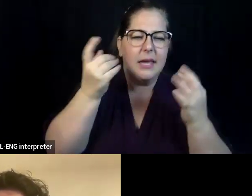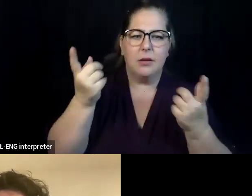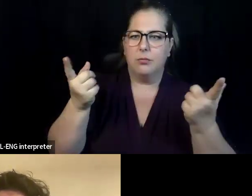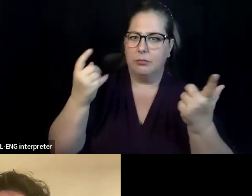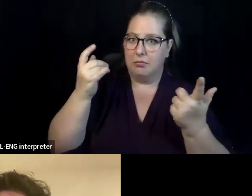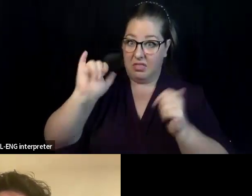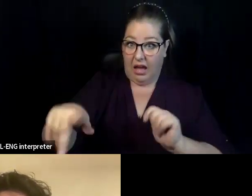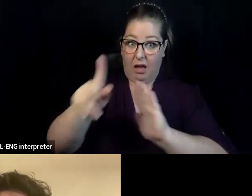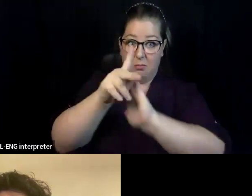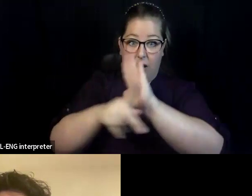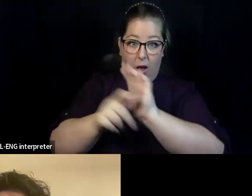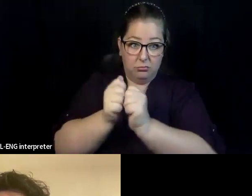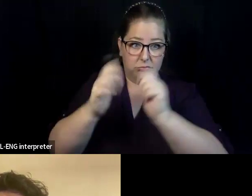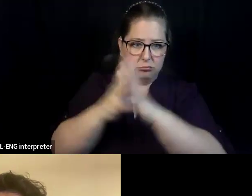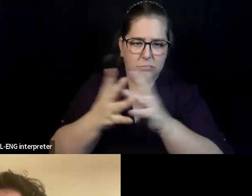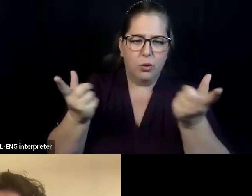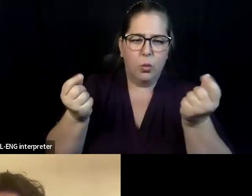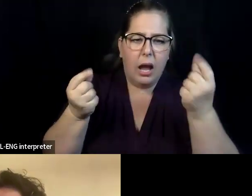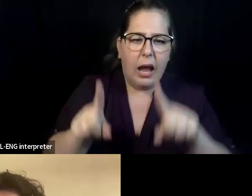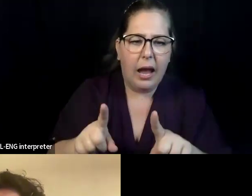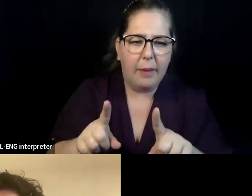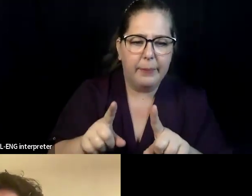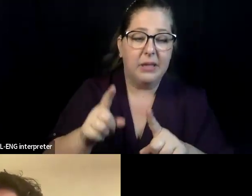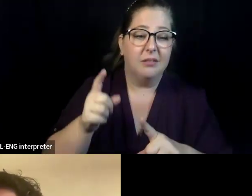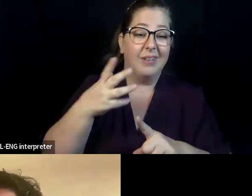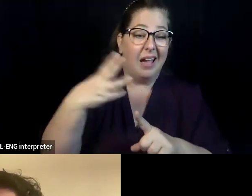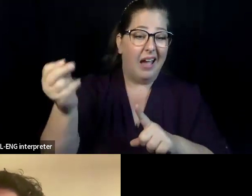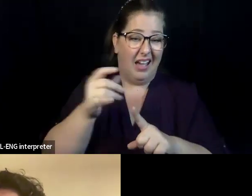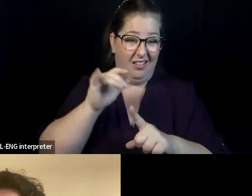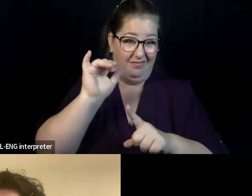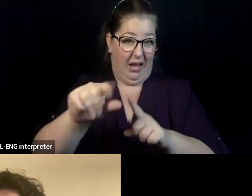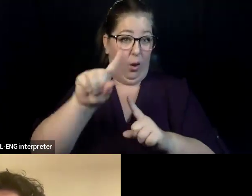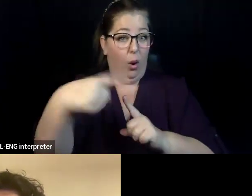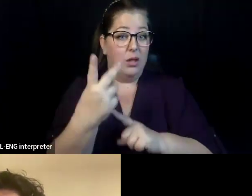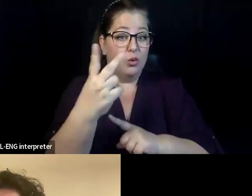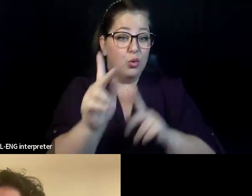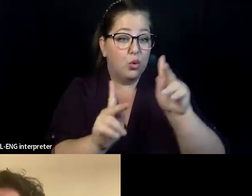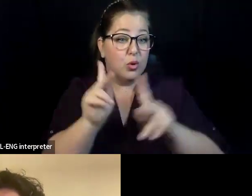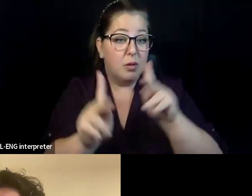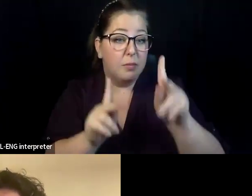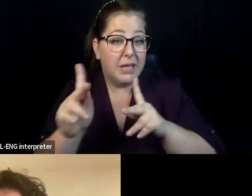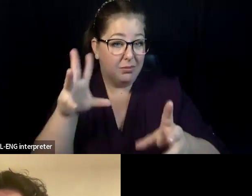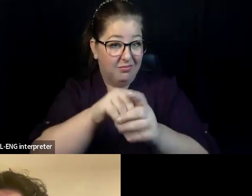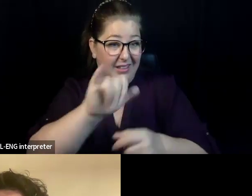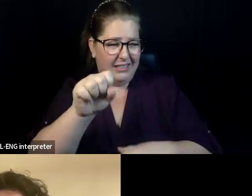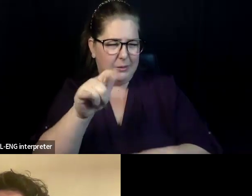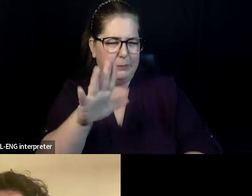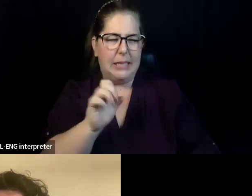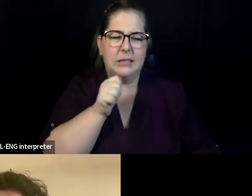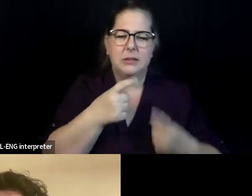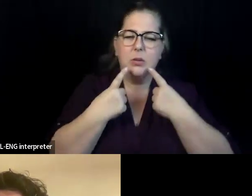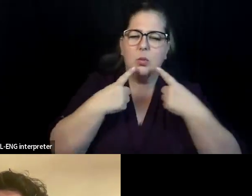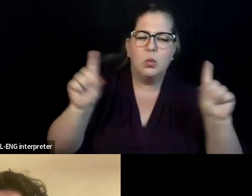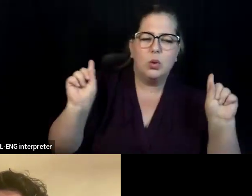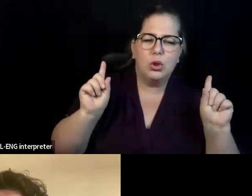reasons that I know I've dealt with in past events for why that can work can be disability reasons as for medications that I've had people say, uh, the smell